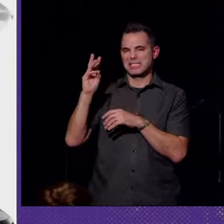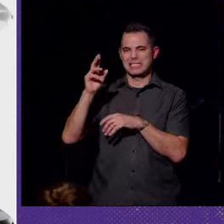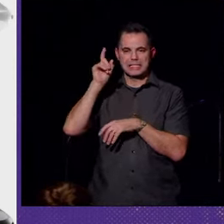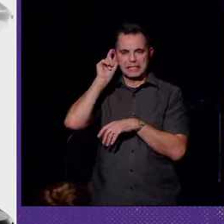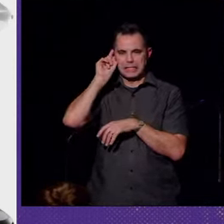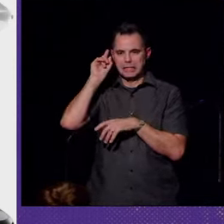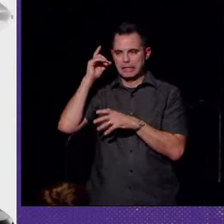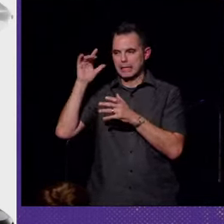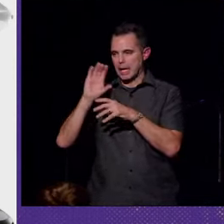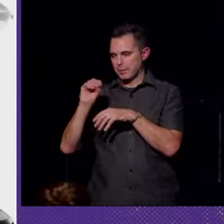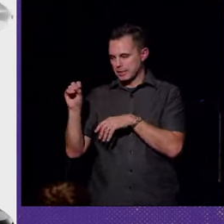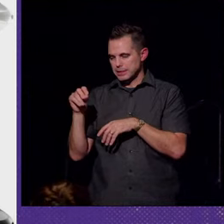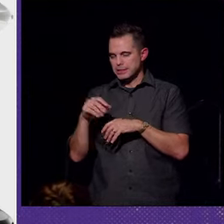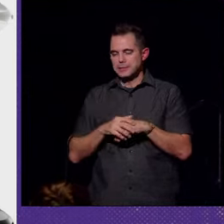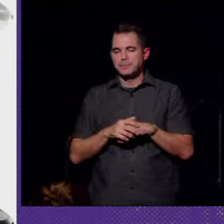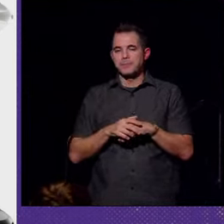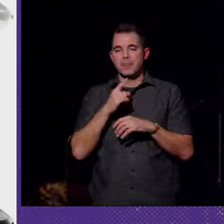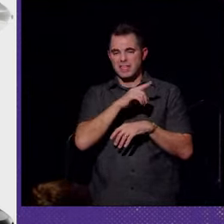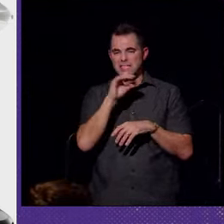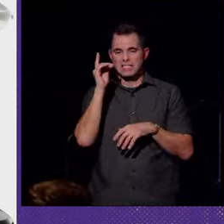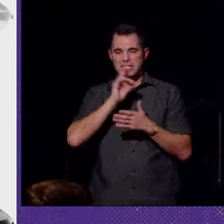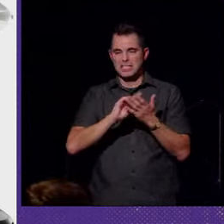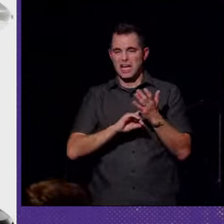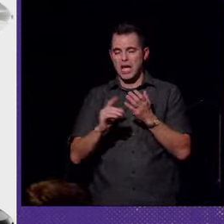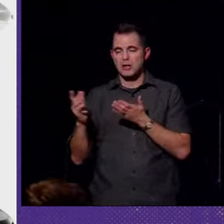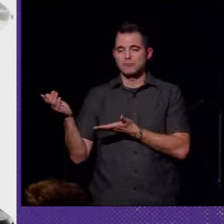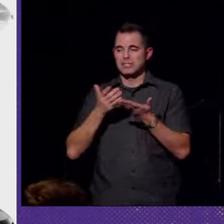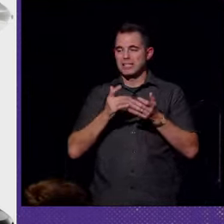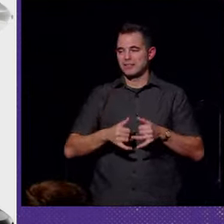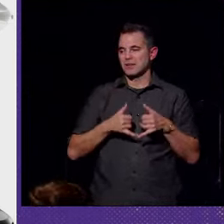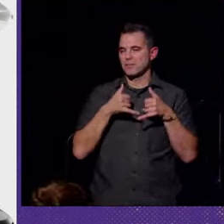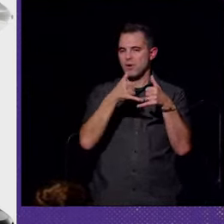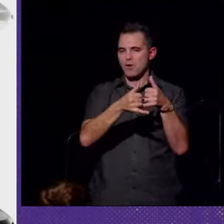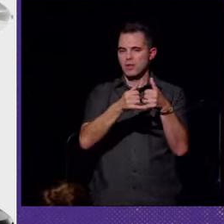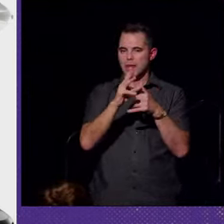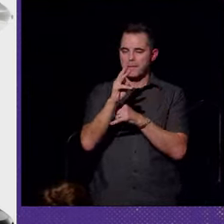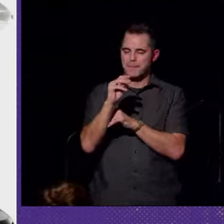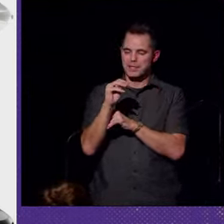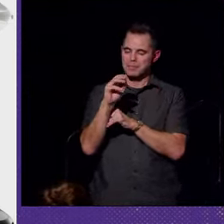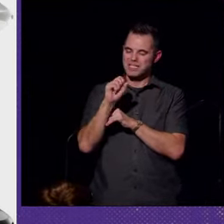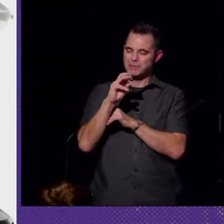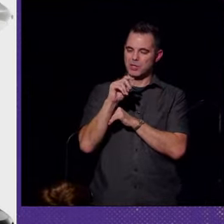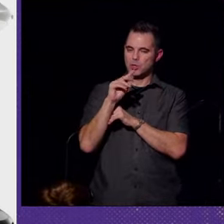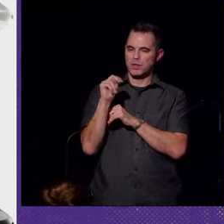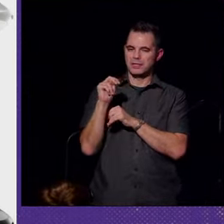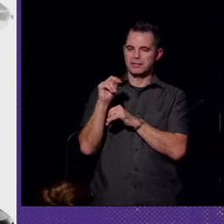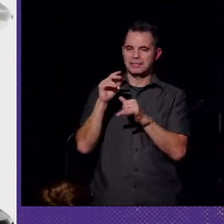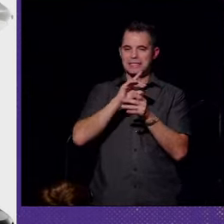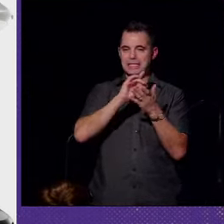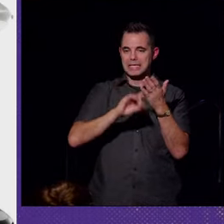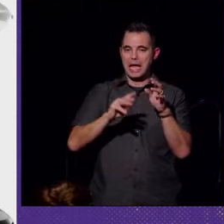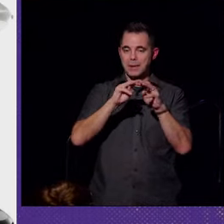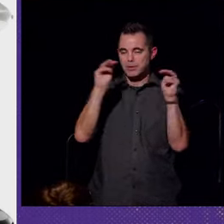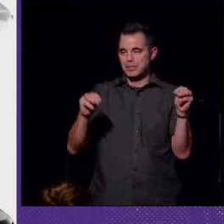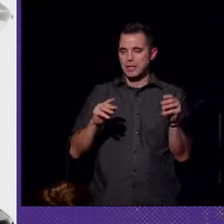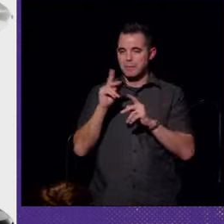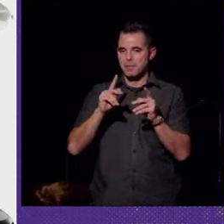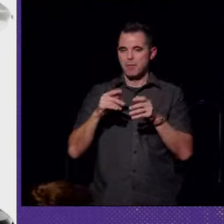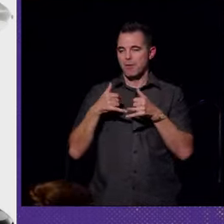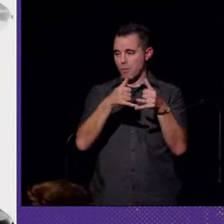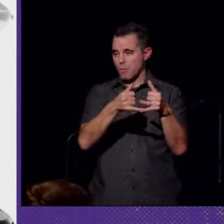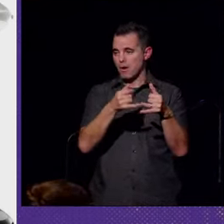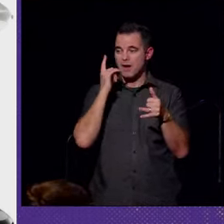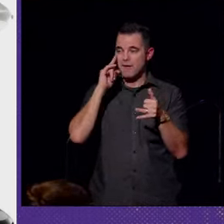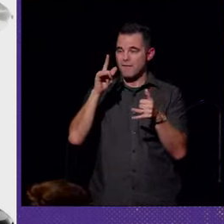firm. This design received the Cooper Hewitt Smithsonian Design Museum's People Design Award